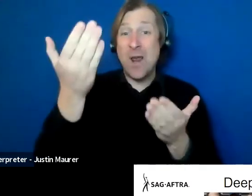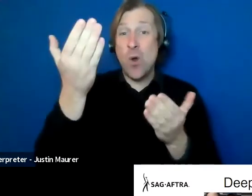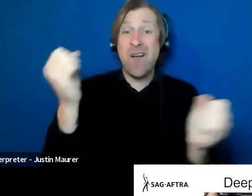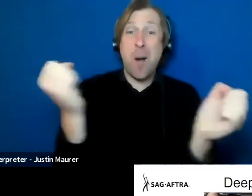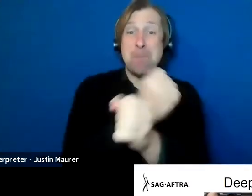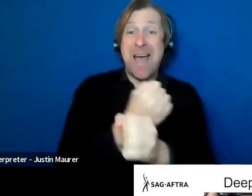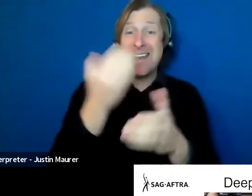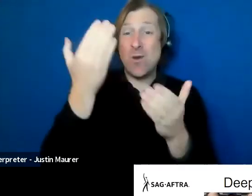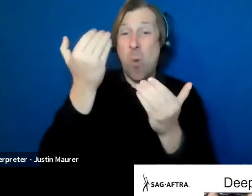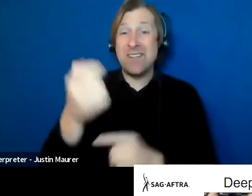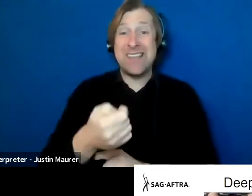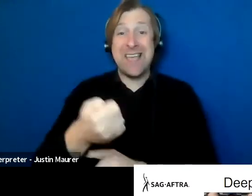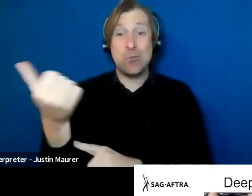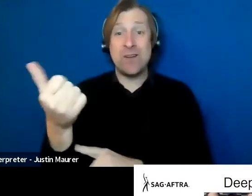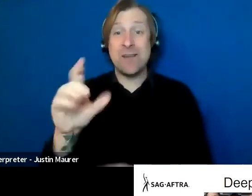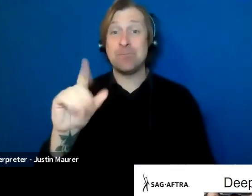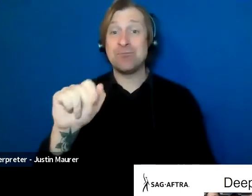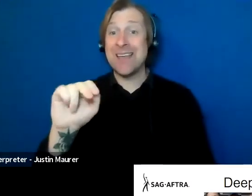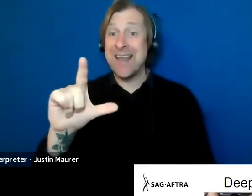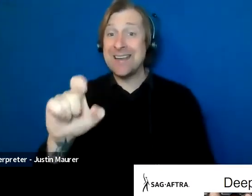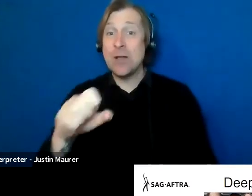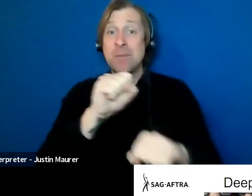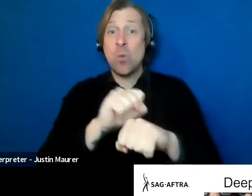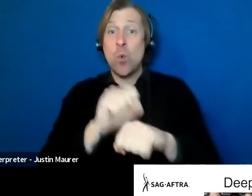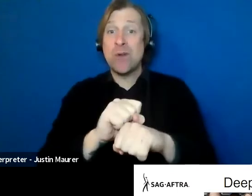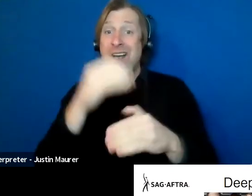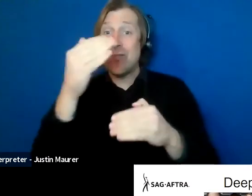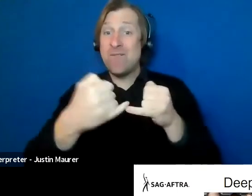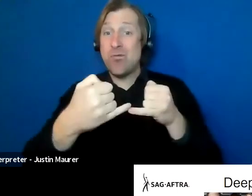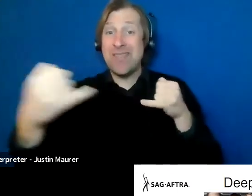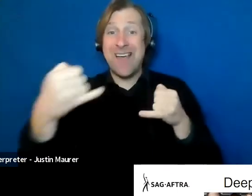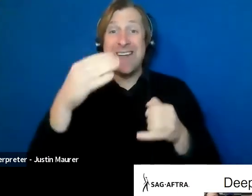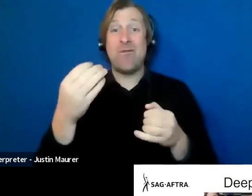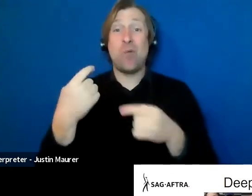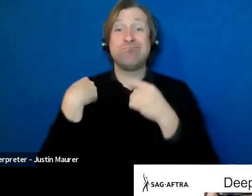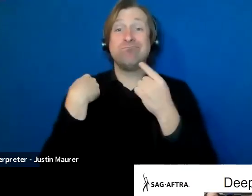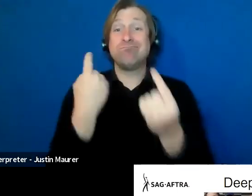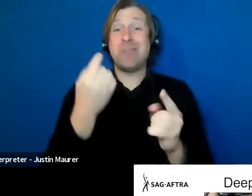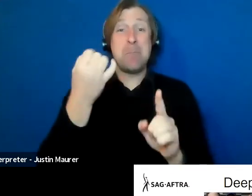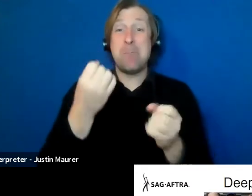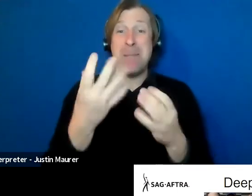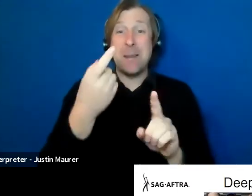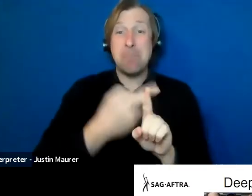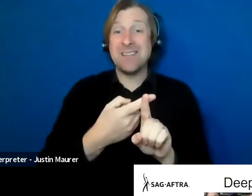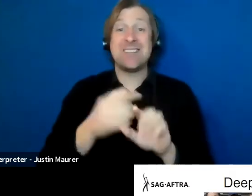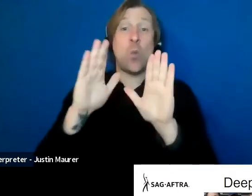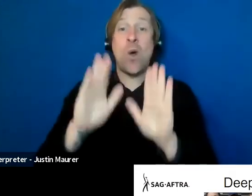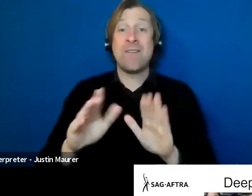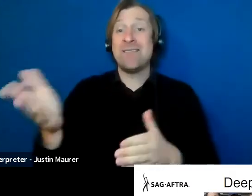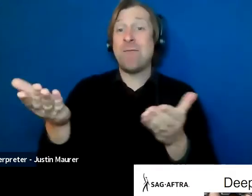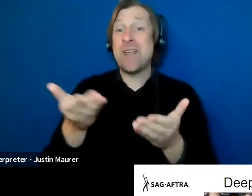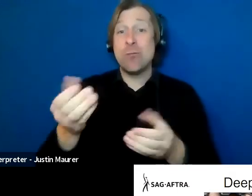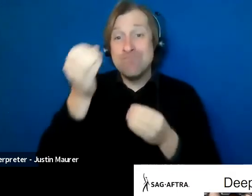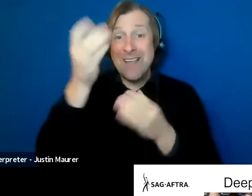Danielle's been working on this, the front lines of the deep fakes issue for months, and it's great to have her here with us to bring you up